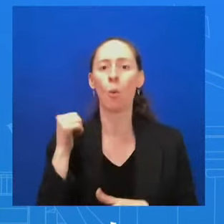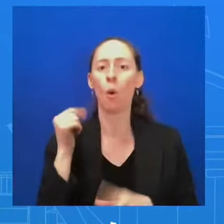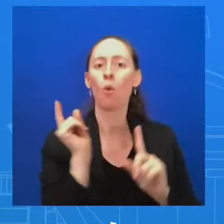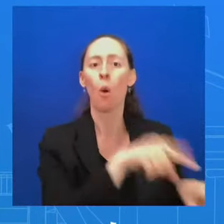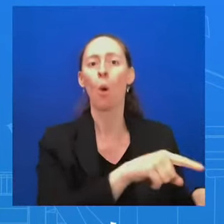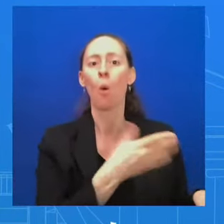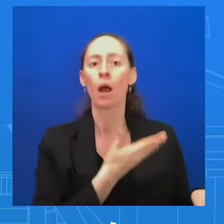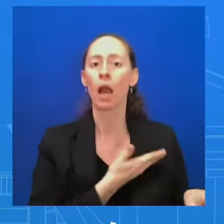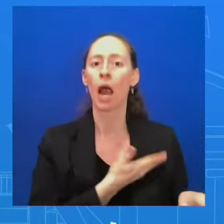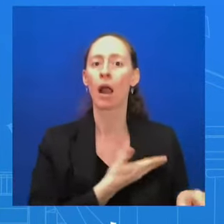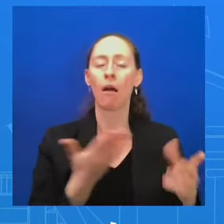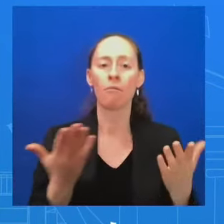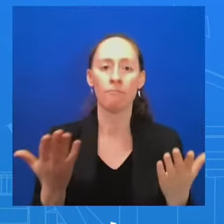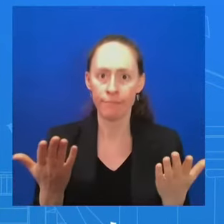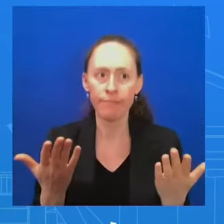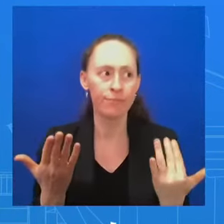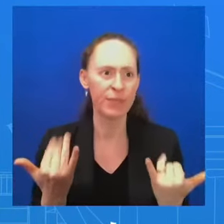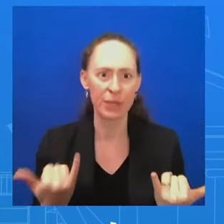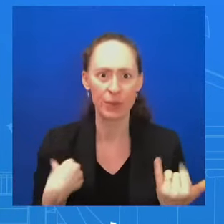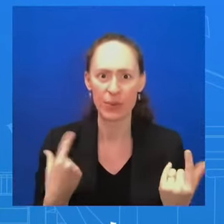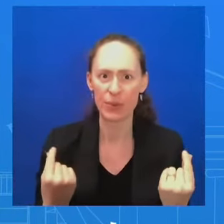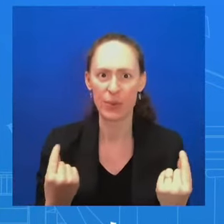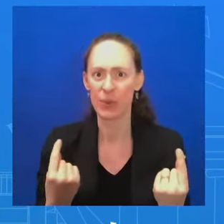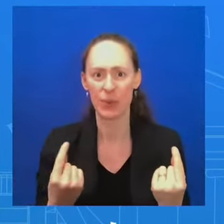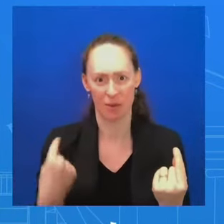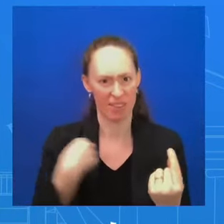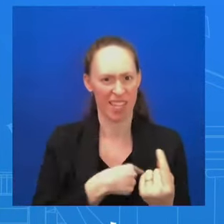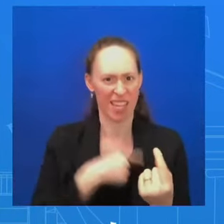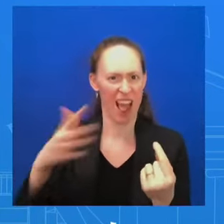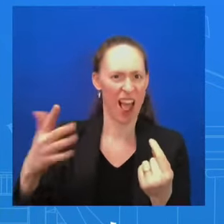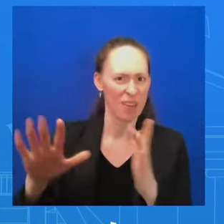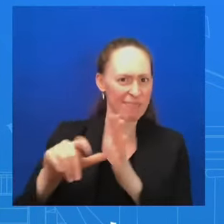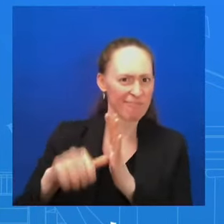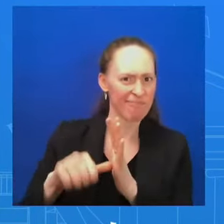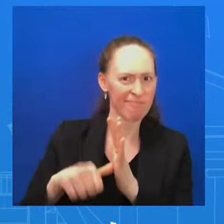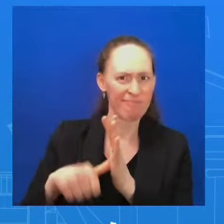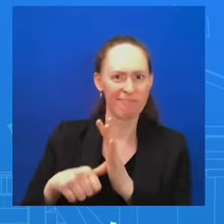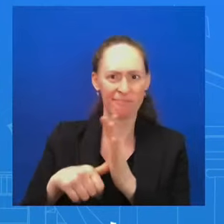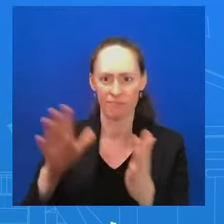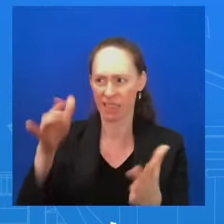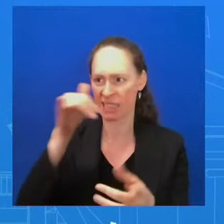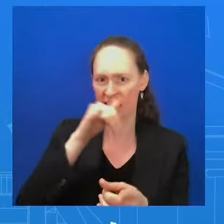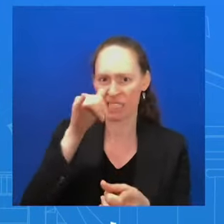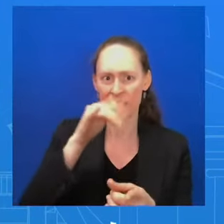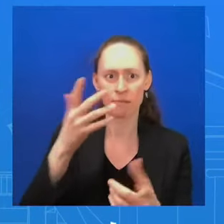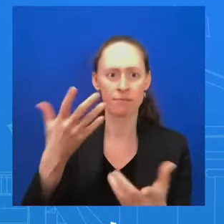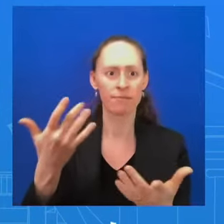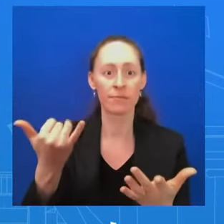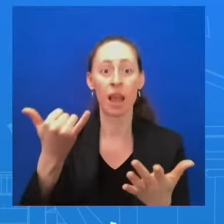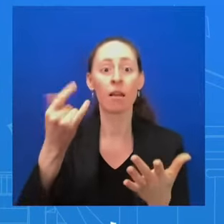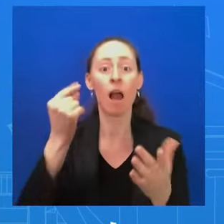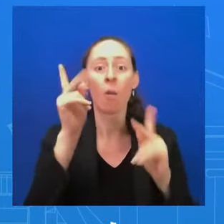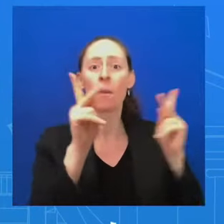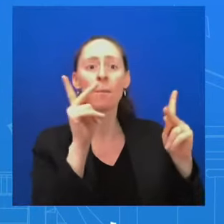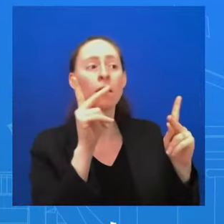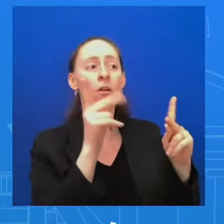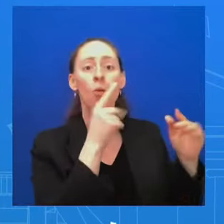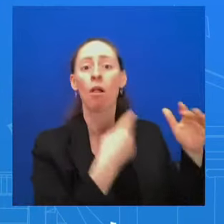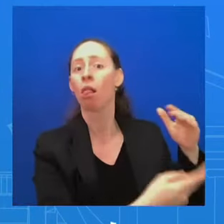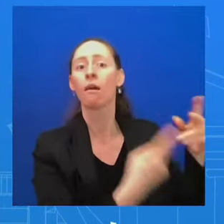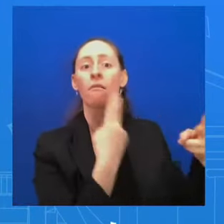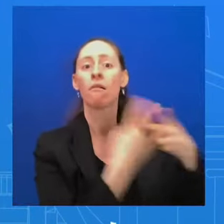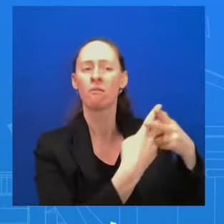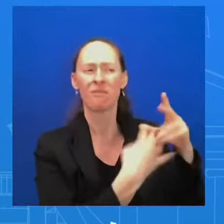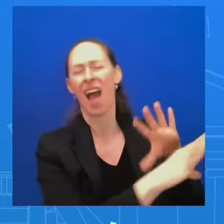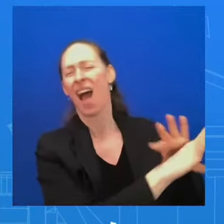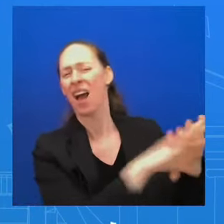times, think that that could also provide a window here to get the hostages out. All right, thanks. Thank you so much. Thank you very much. Thanks, Admiral. you go,